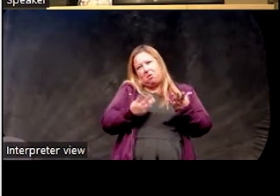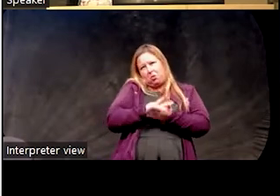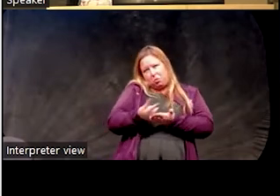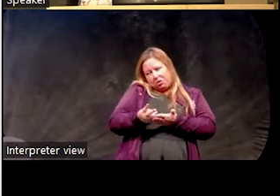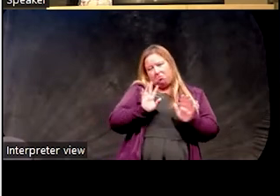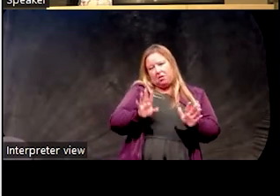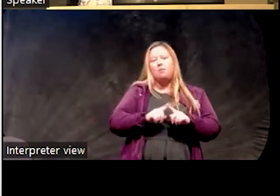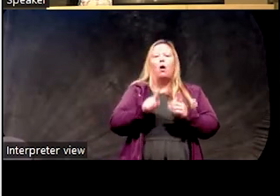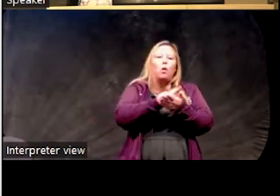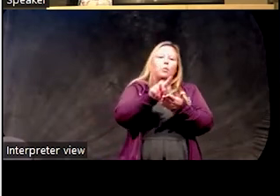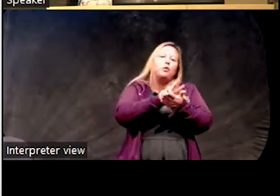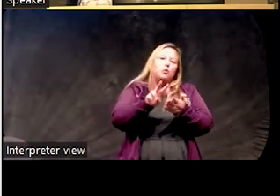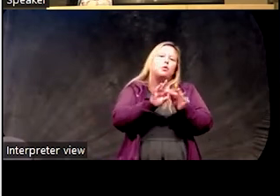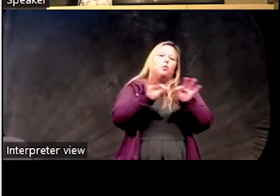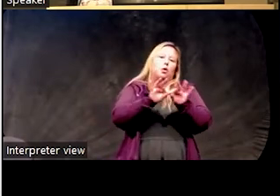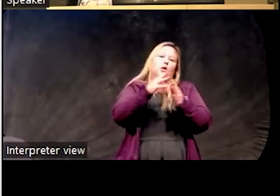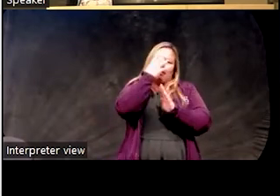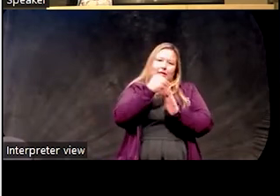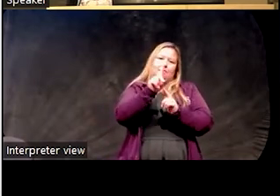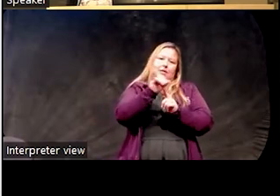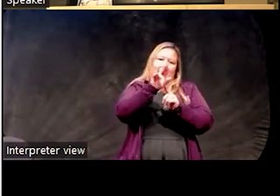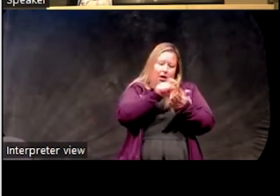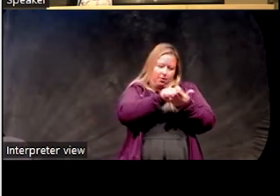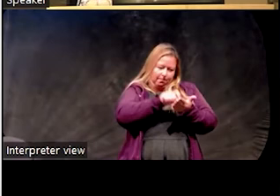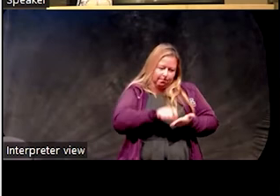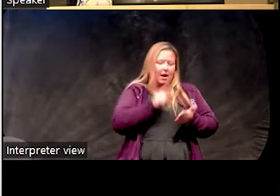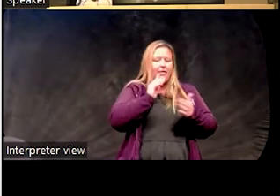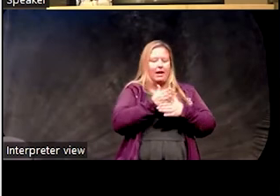but a week or two of sleep diaries. And then we look at the averages.